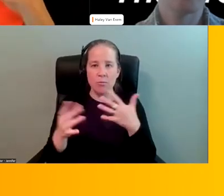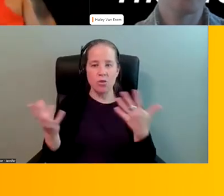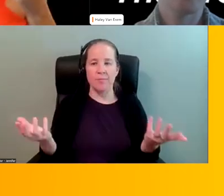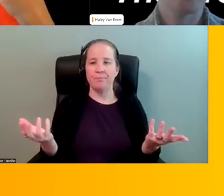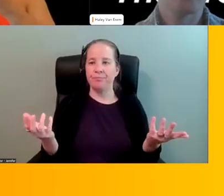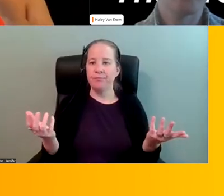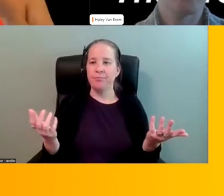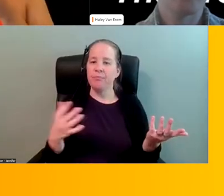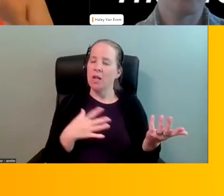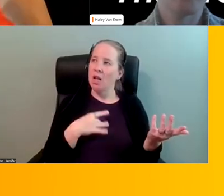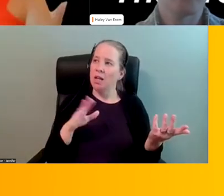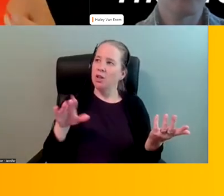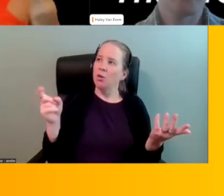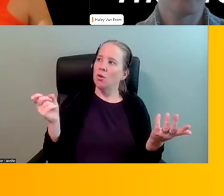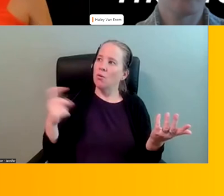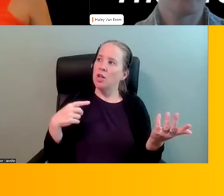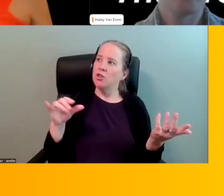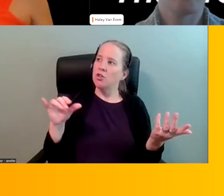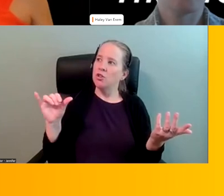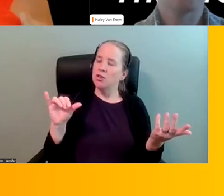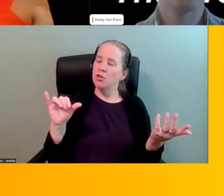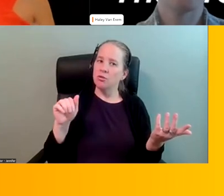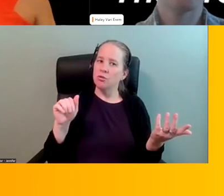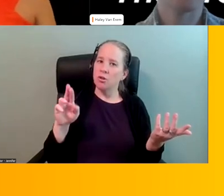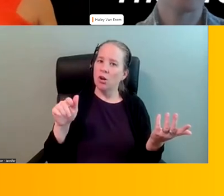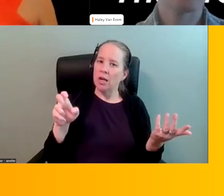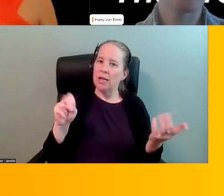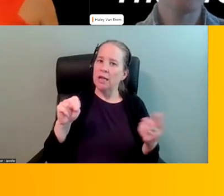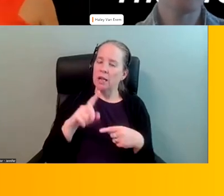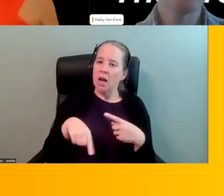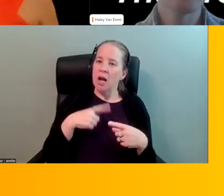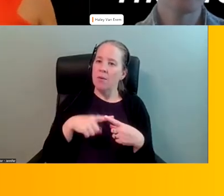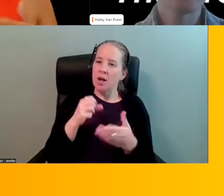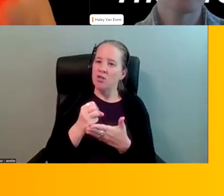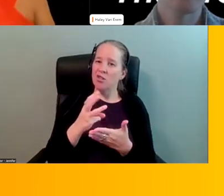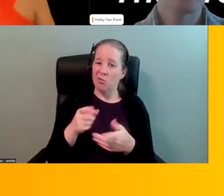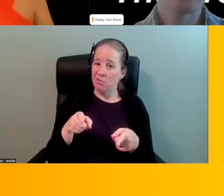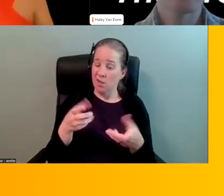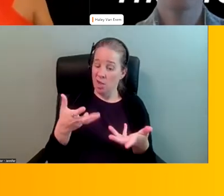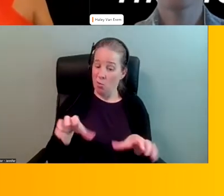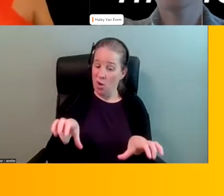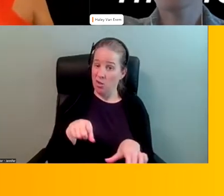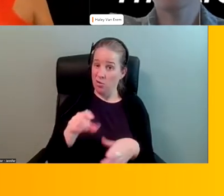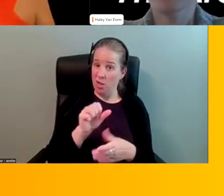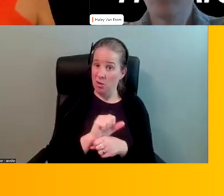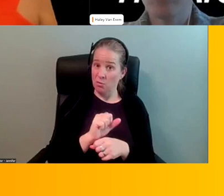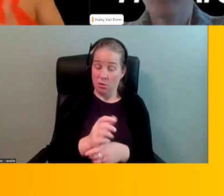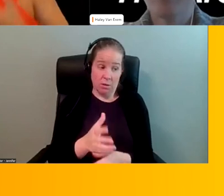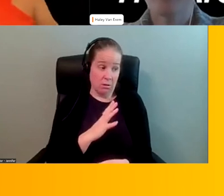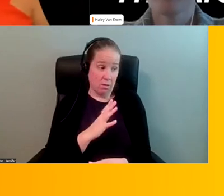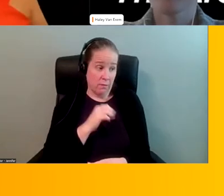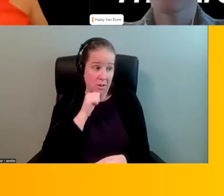i like your question too carlene about like social workers who don't want to do this work and you know what i tell them then don't do it